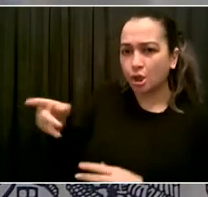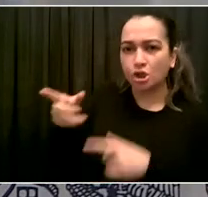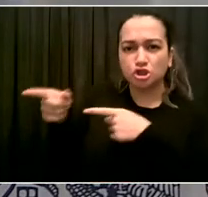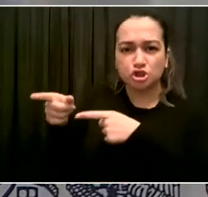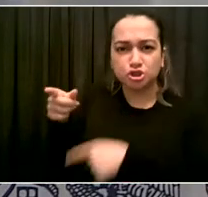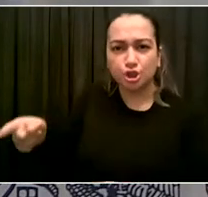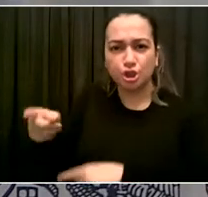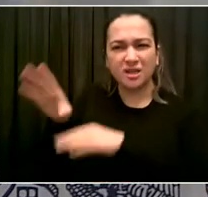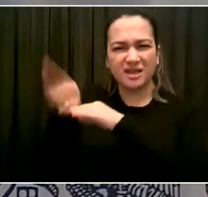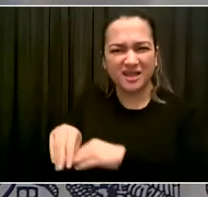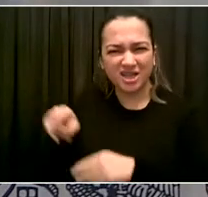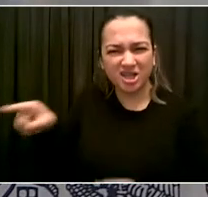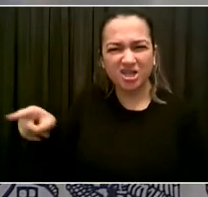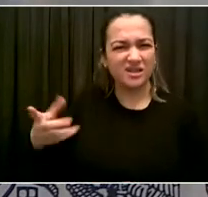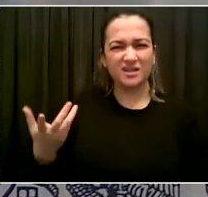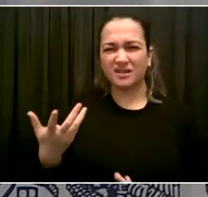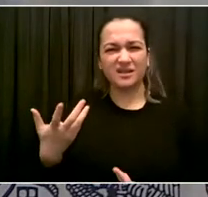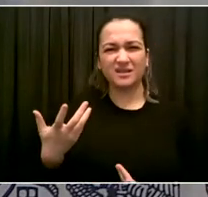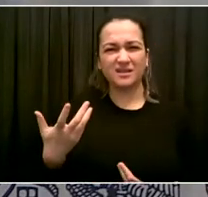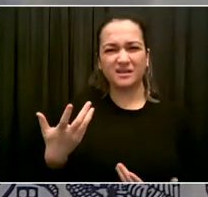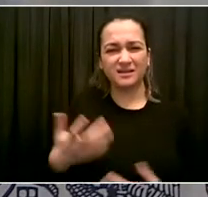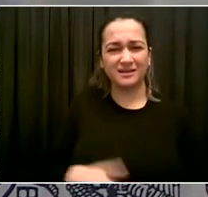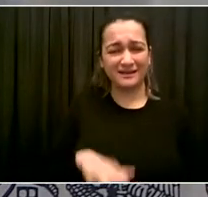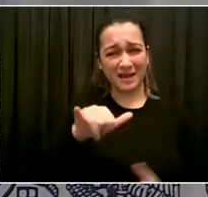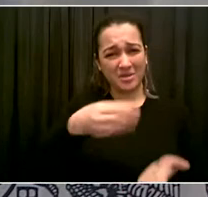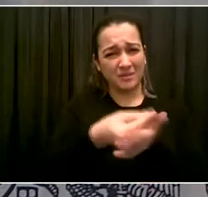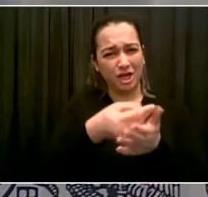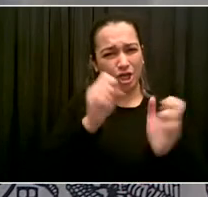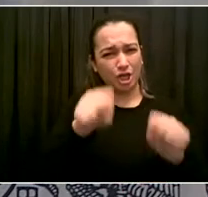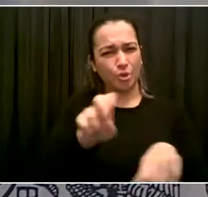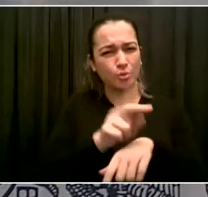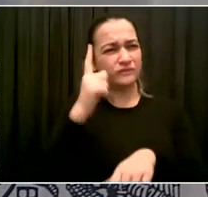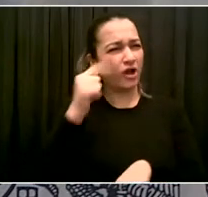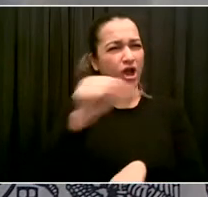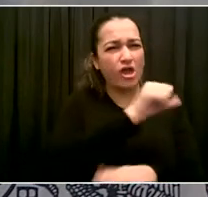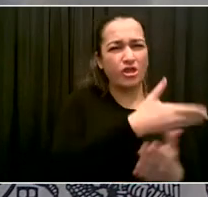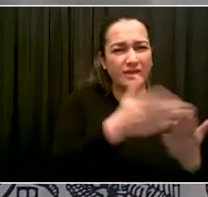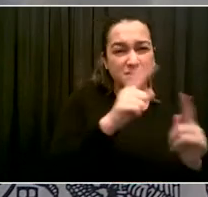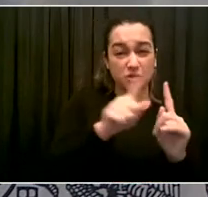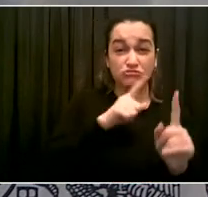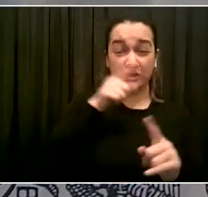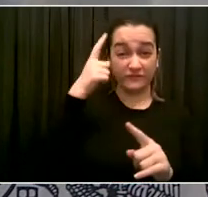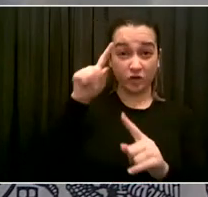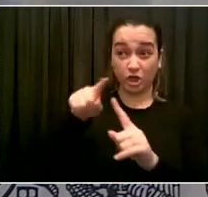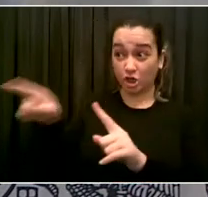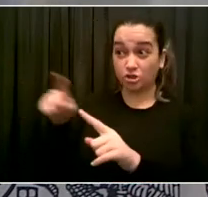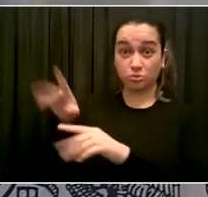what happened. So that's even worse than anything, far worse than anything I saw in the past.